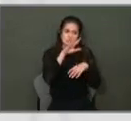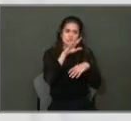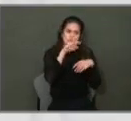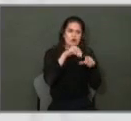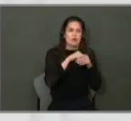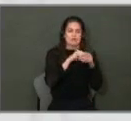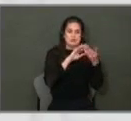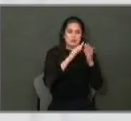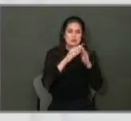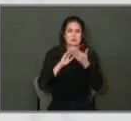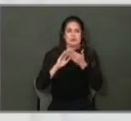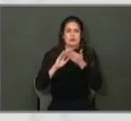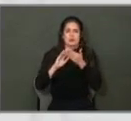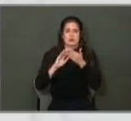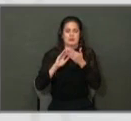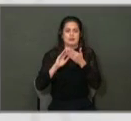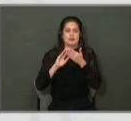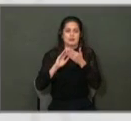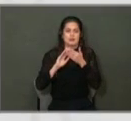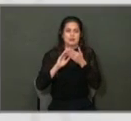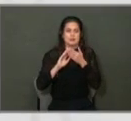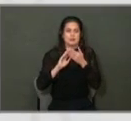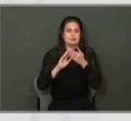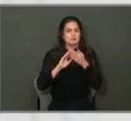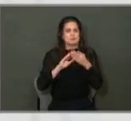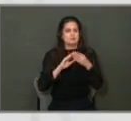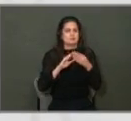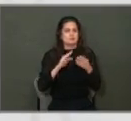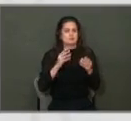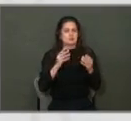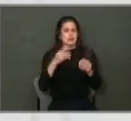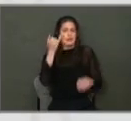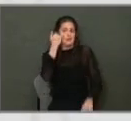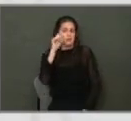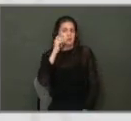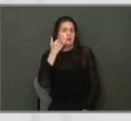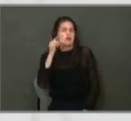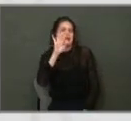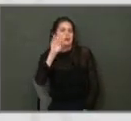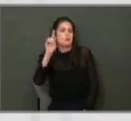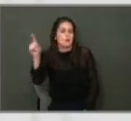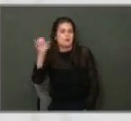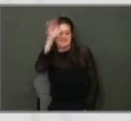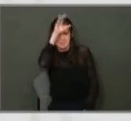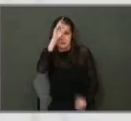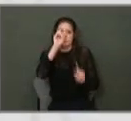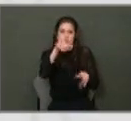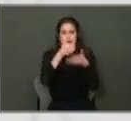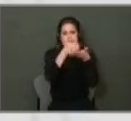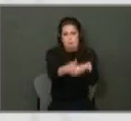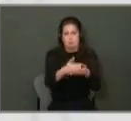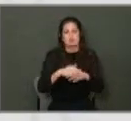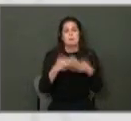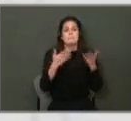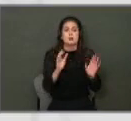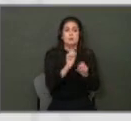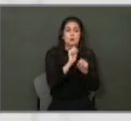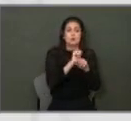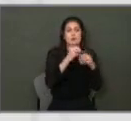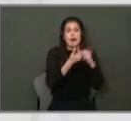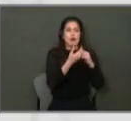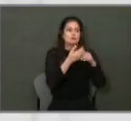communities. That is our community's urgent care clinic, calling 911. Public works and how we build